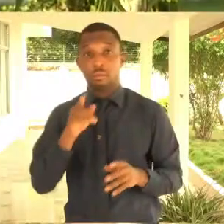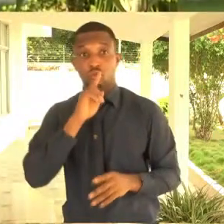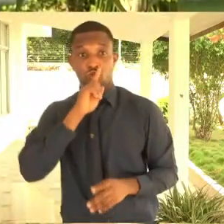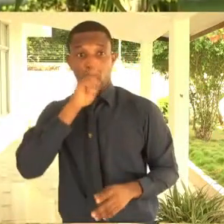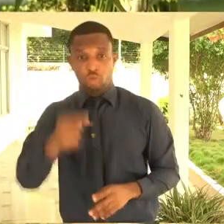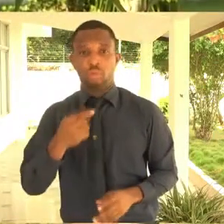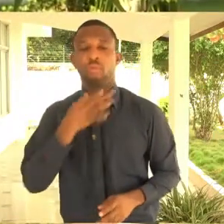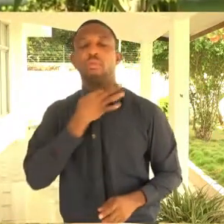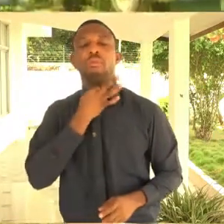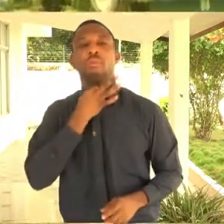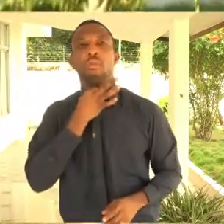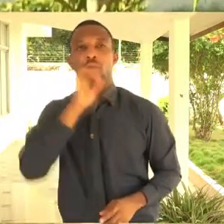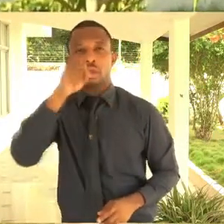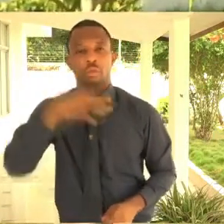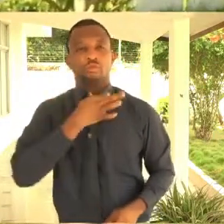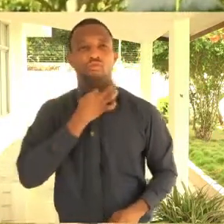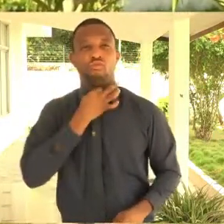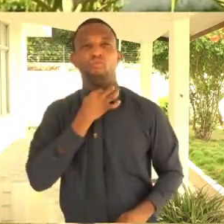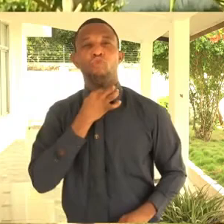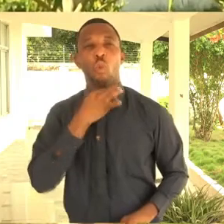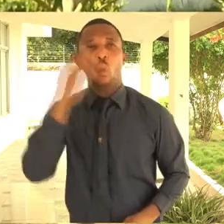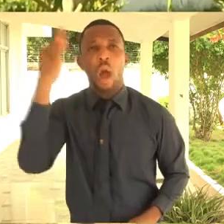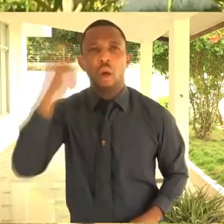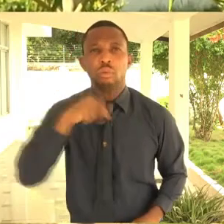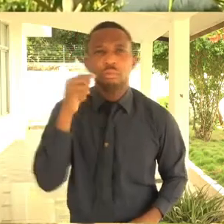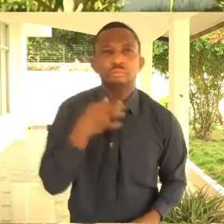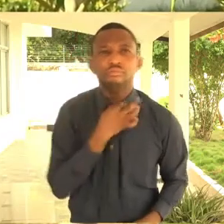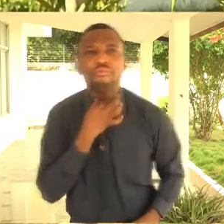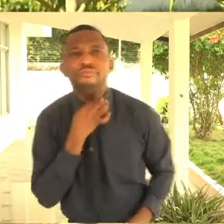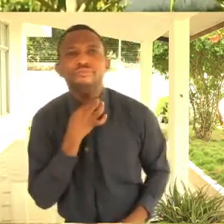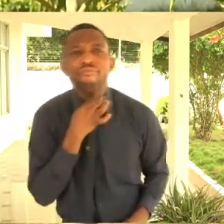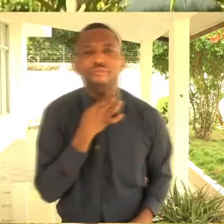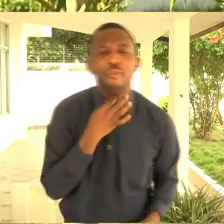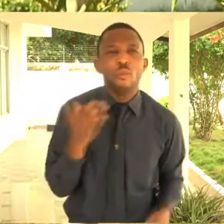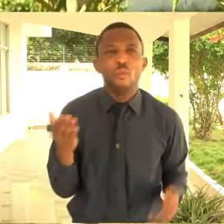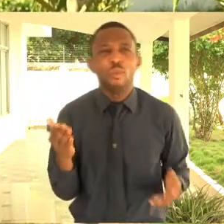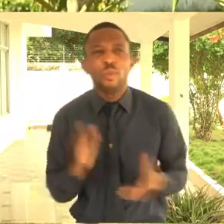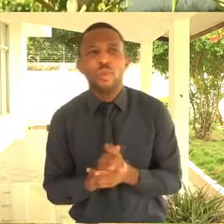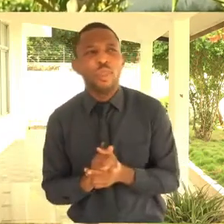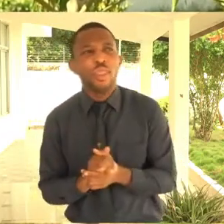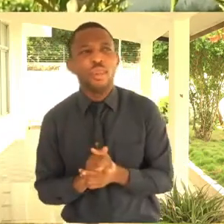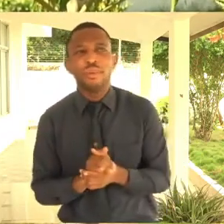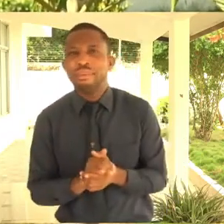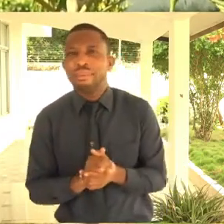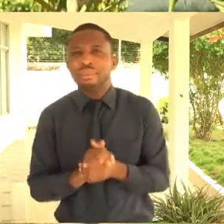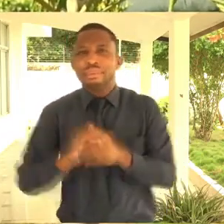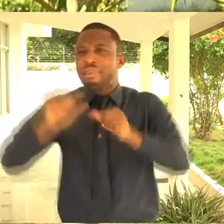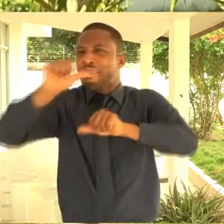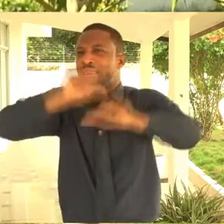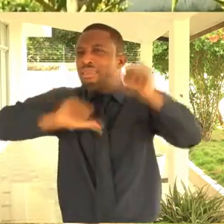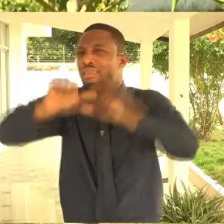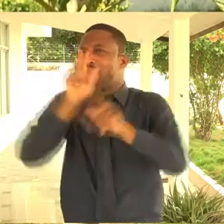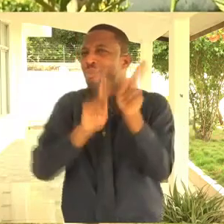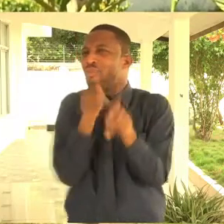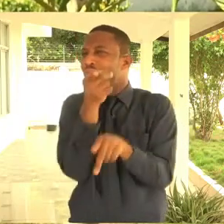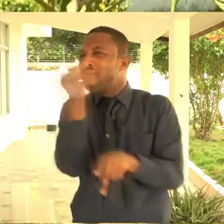Just as we are also curious about, oh, is there a vaccine? They are concerned whether, what is preventing people